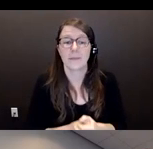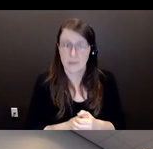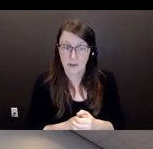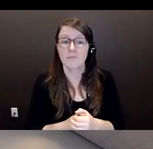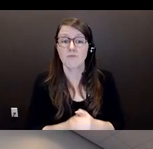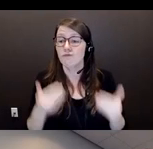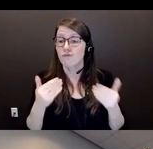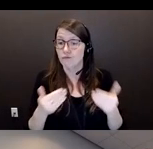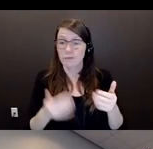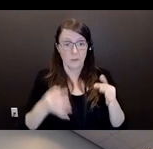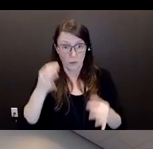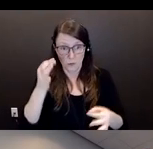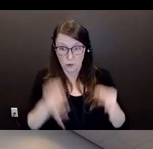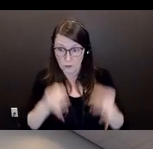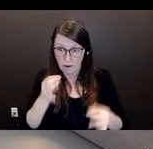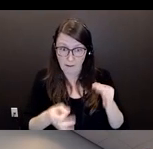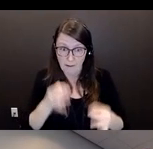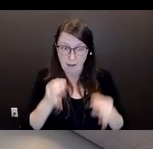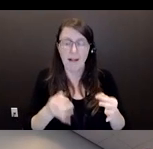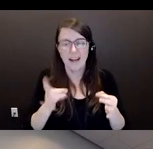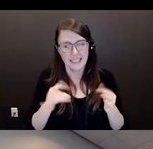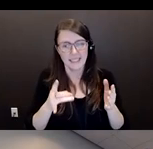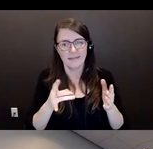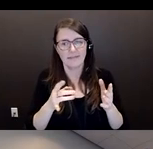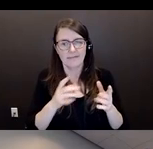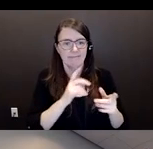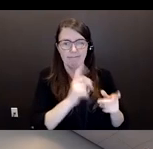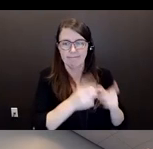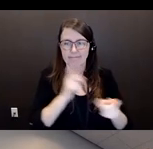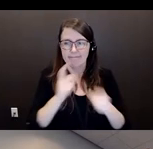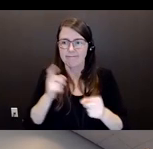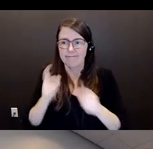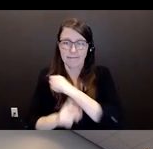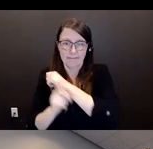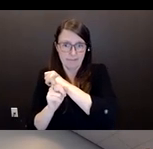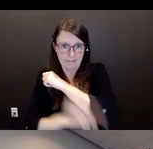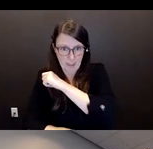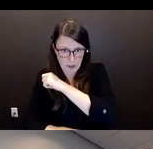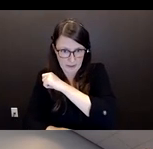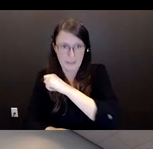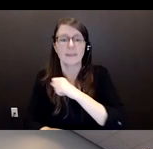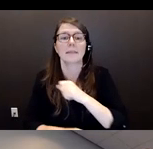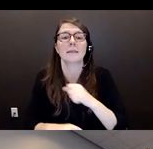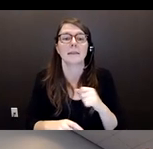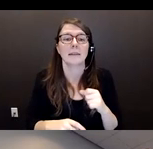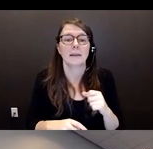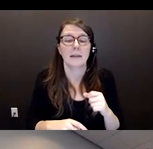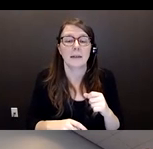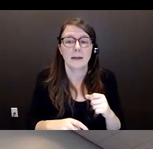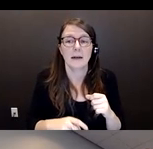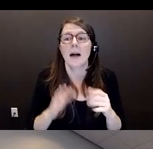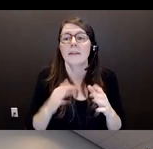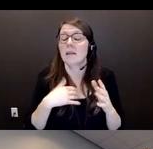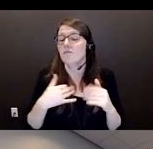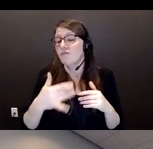sentences before we actually went to the final level of trial, the superior court.